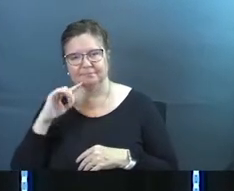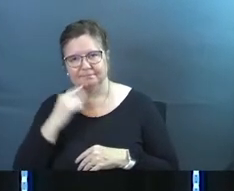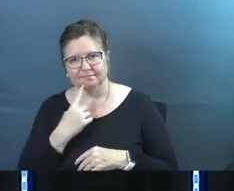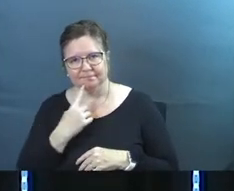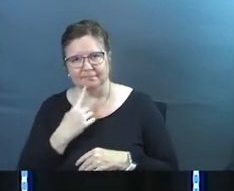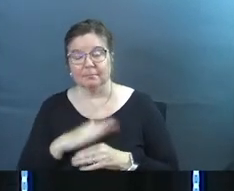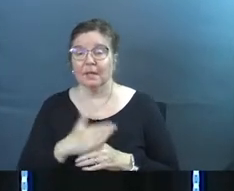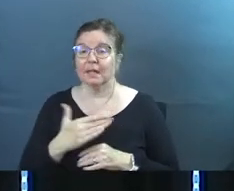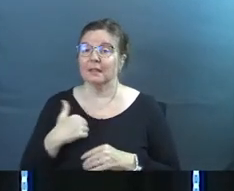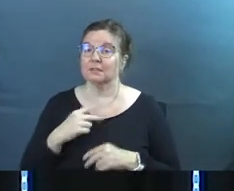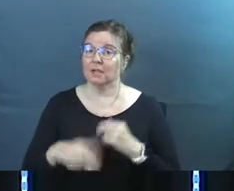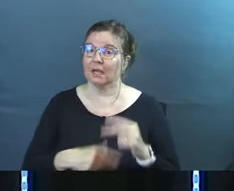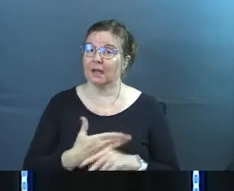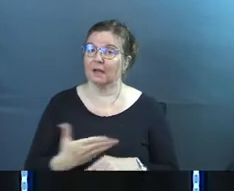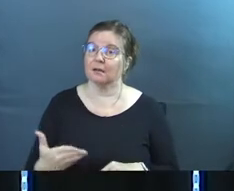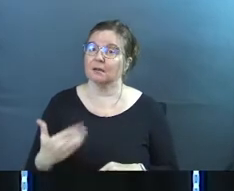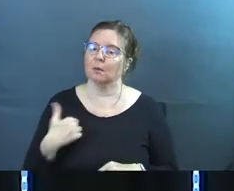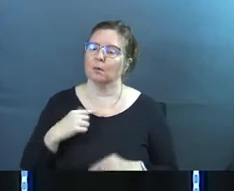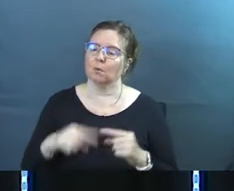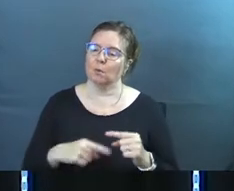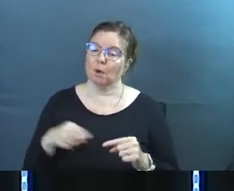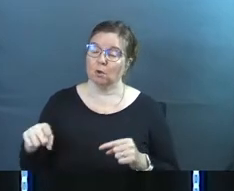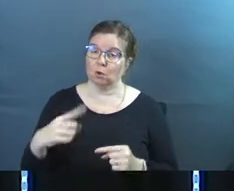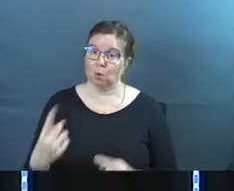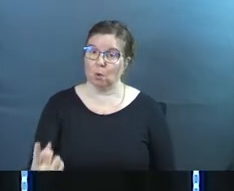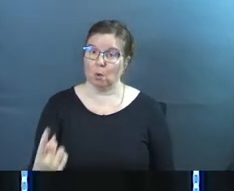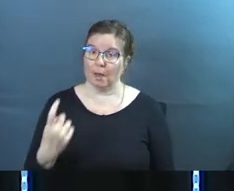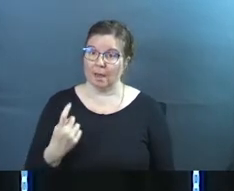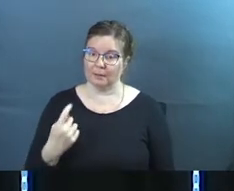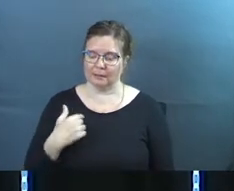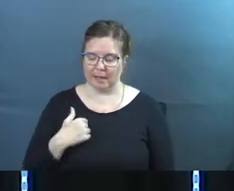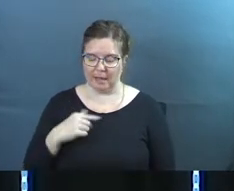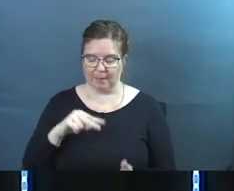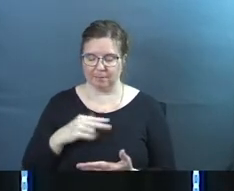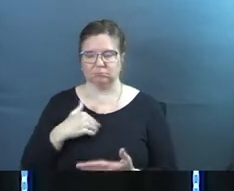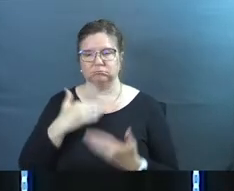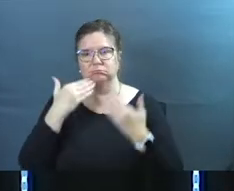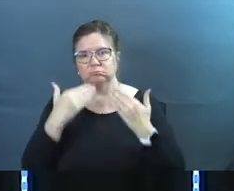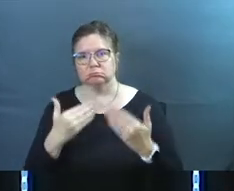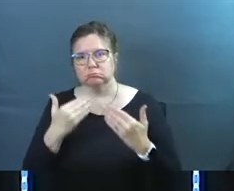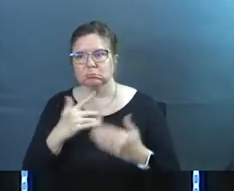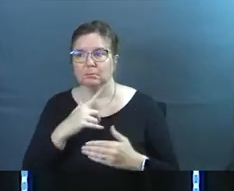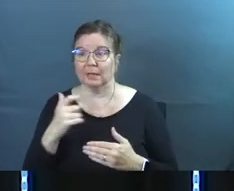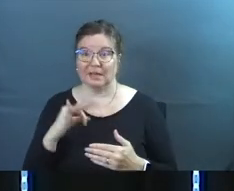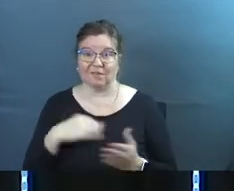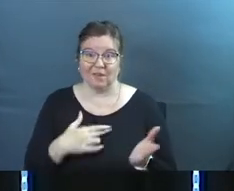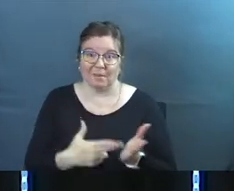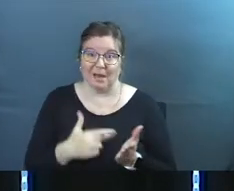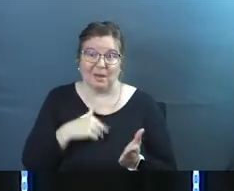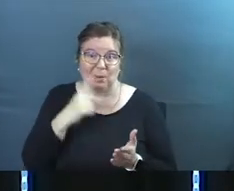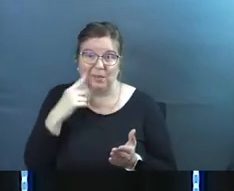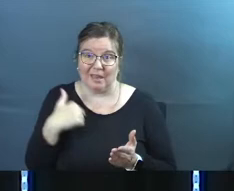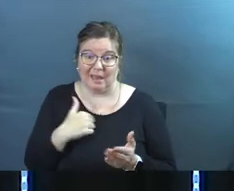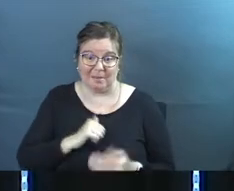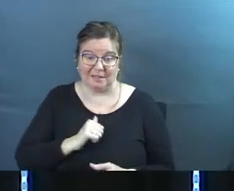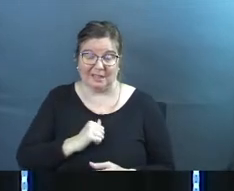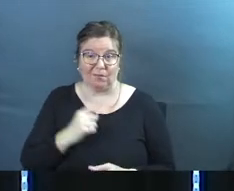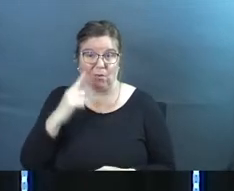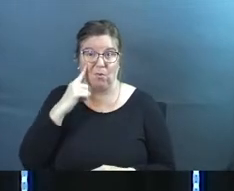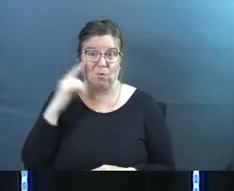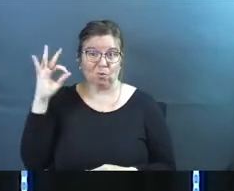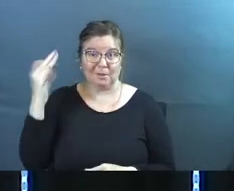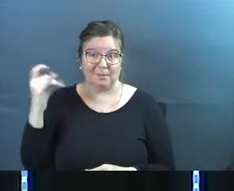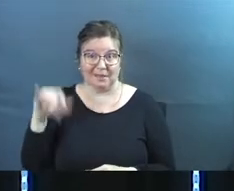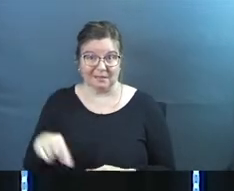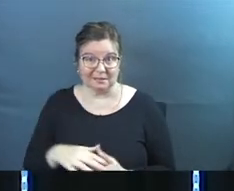Like I said, these are the kinds of things that when you guys ask, I'm so thankful because if I'm honest, I don't think I would have preached something like